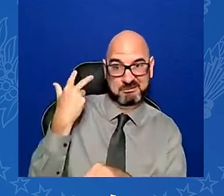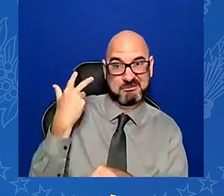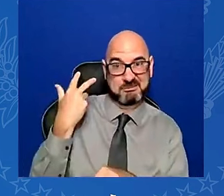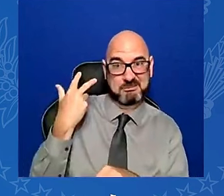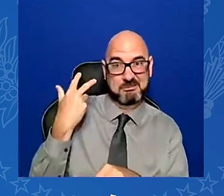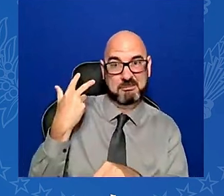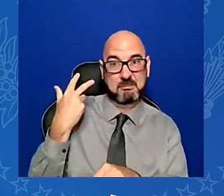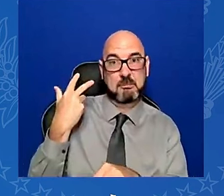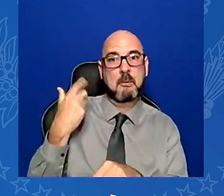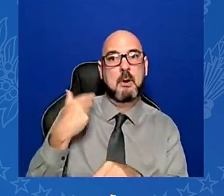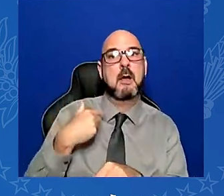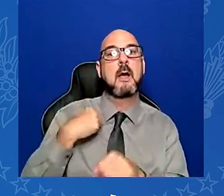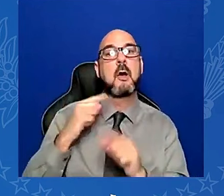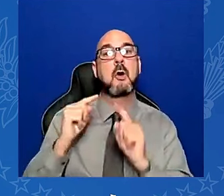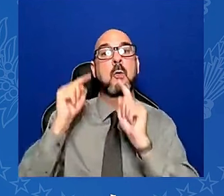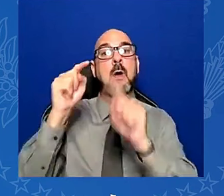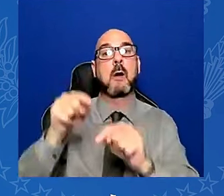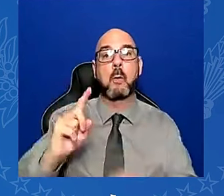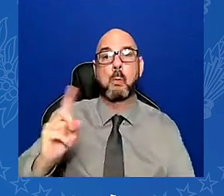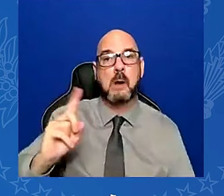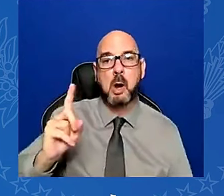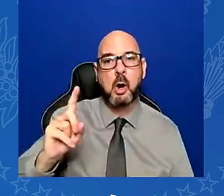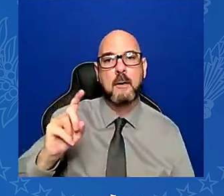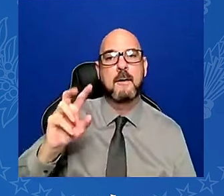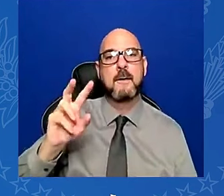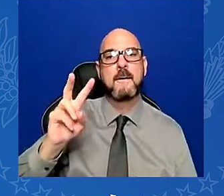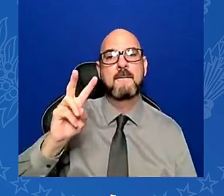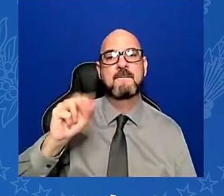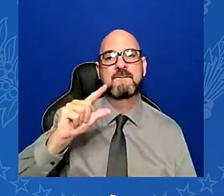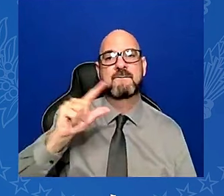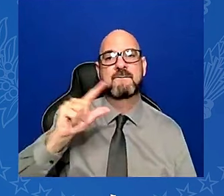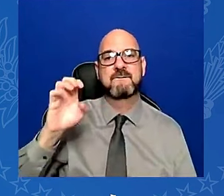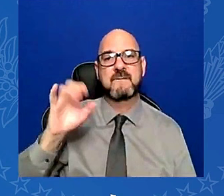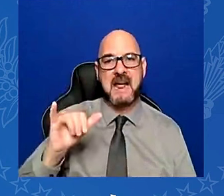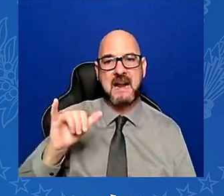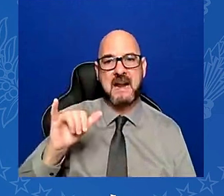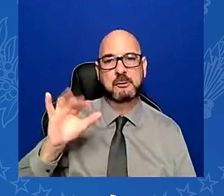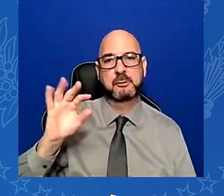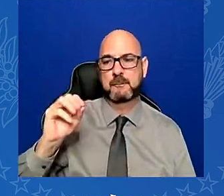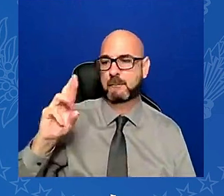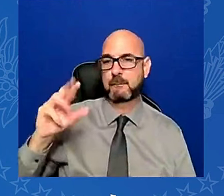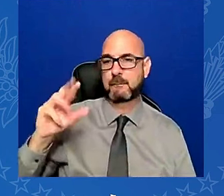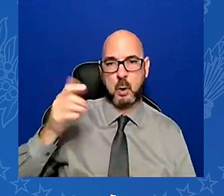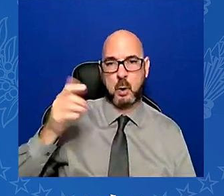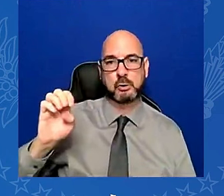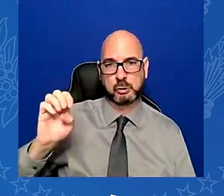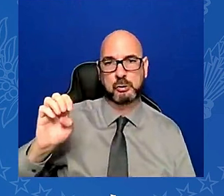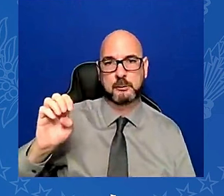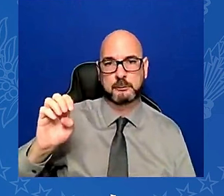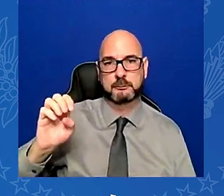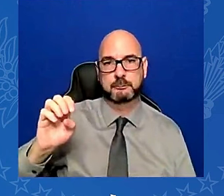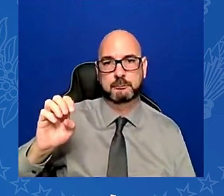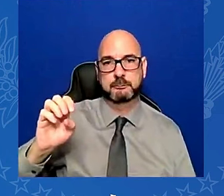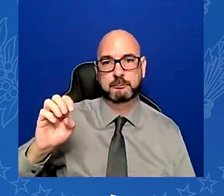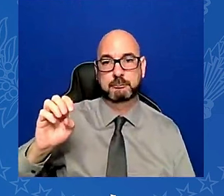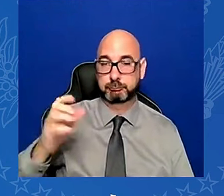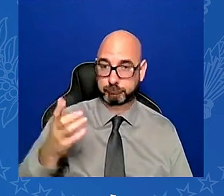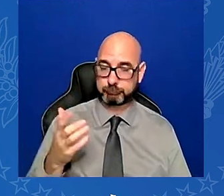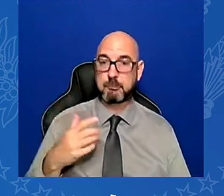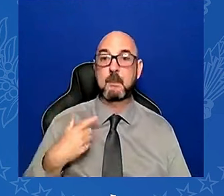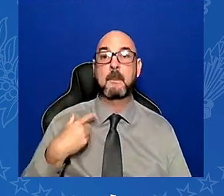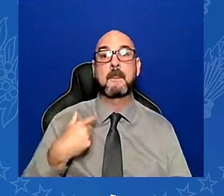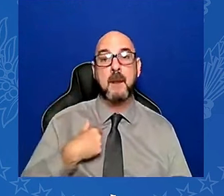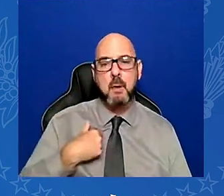is whether democracy is still, is still the sacred cause of America. That is the question